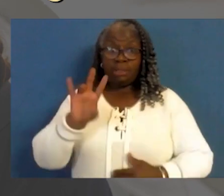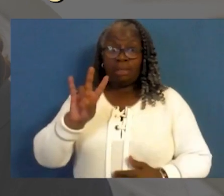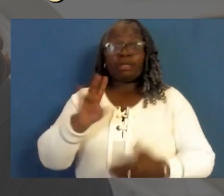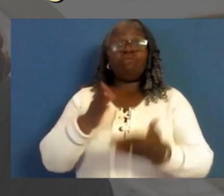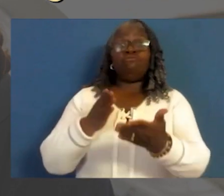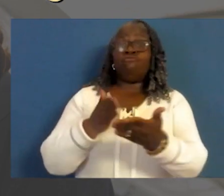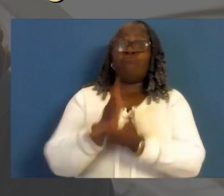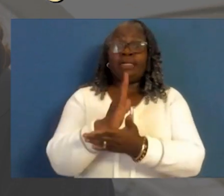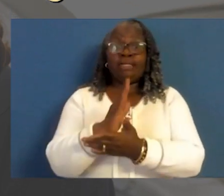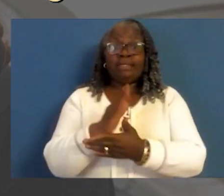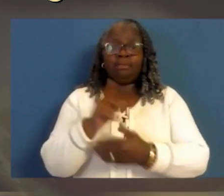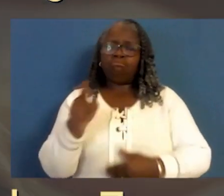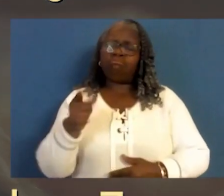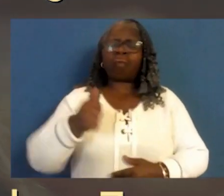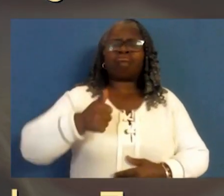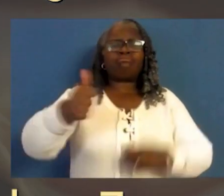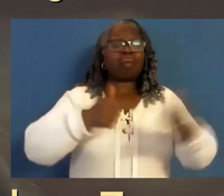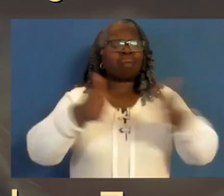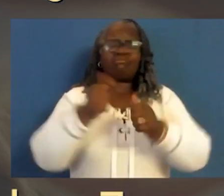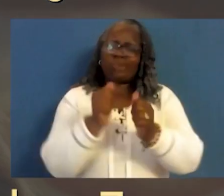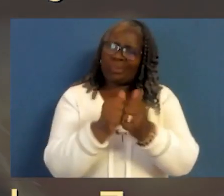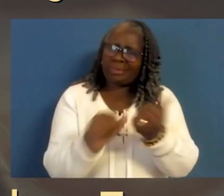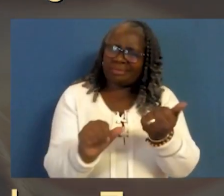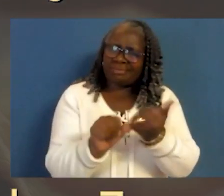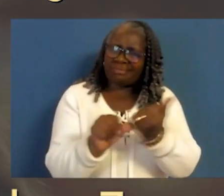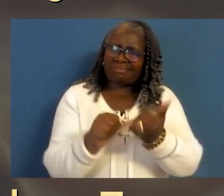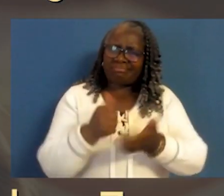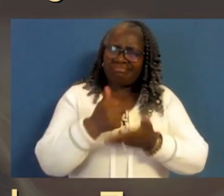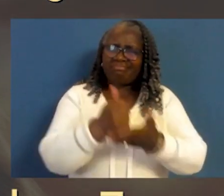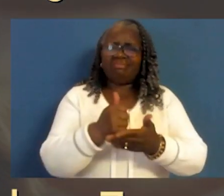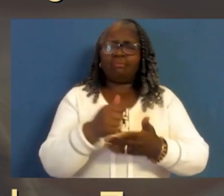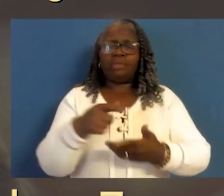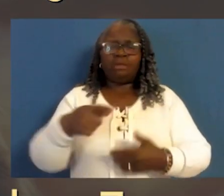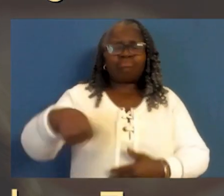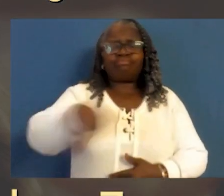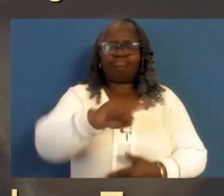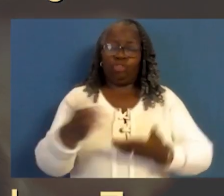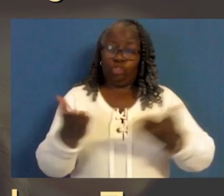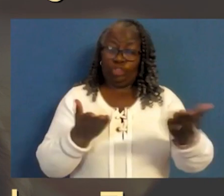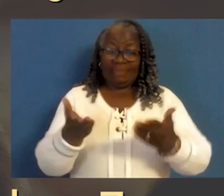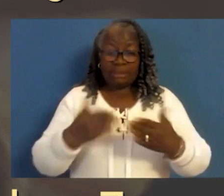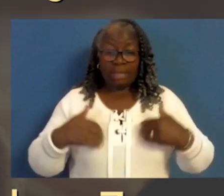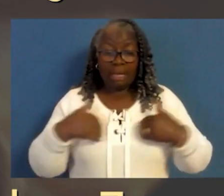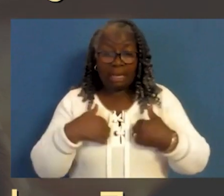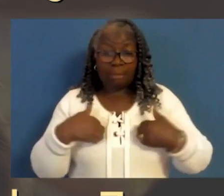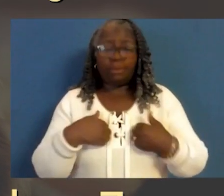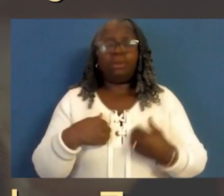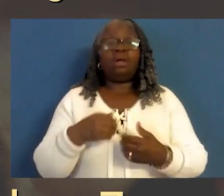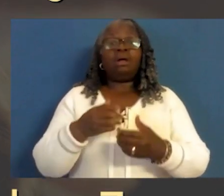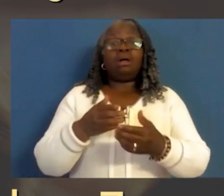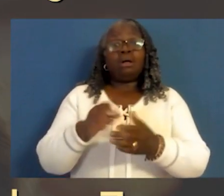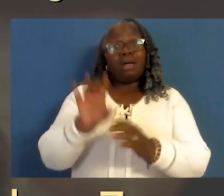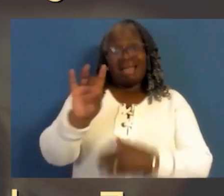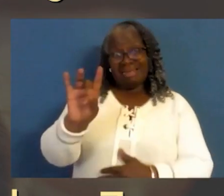aircraft. Number seven, the right to travel with an assistive device or service animal.